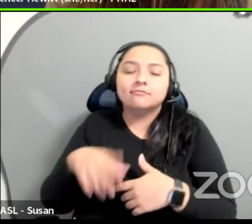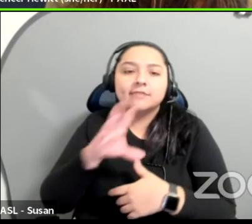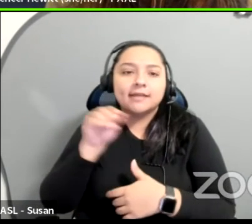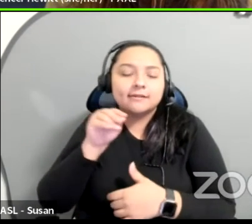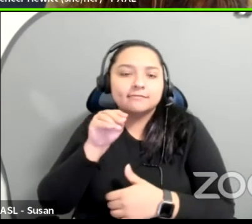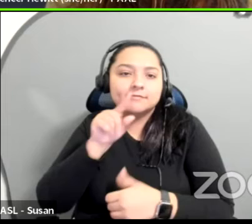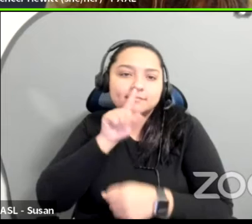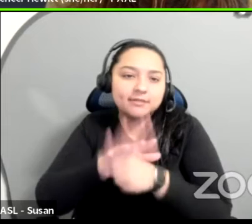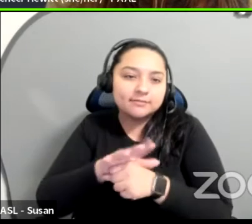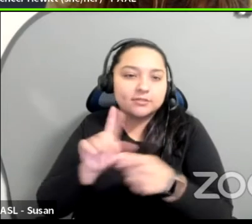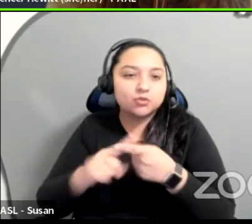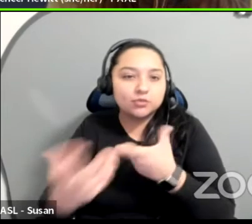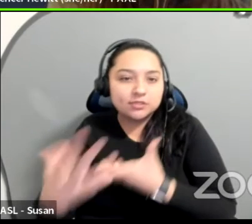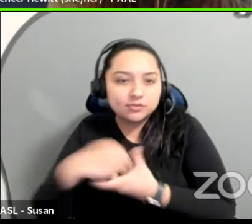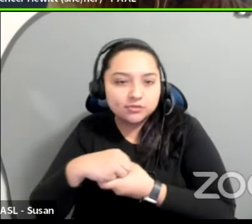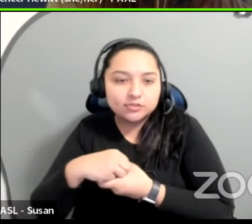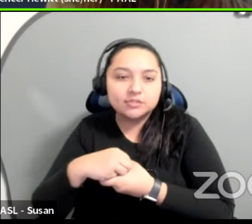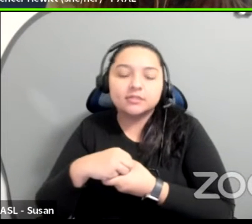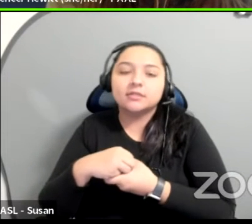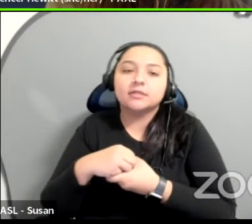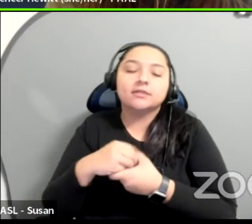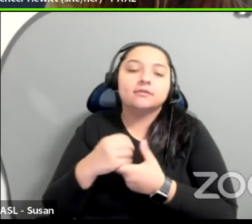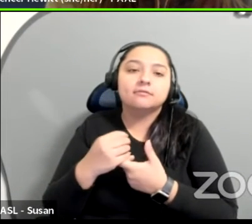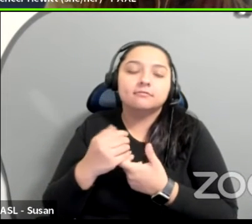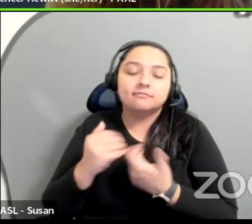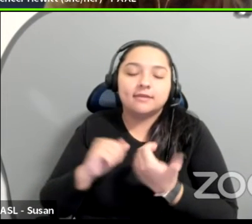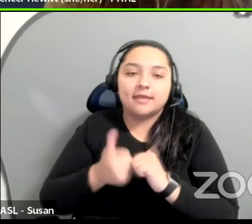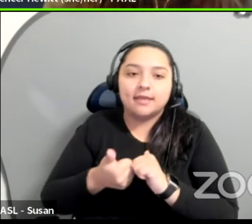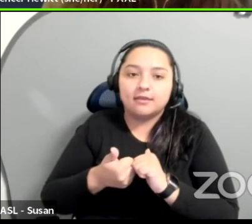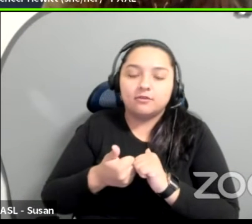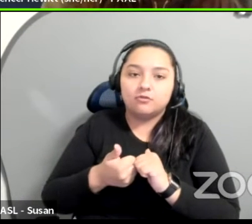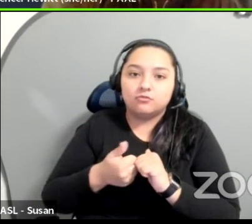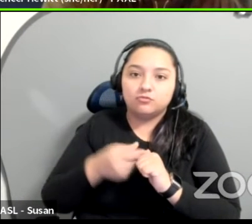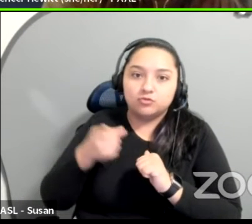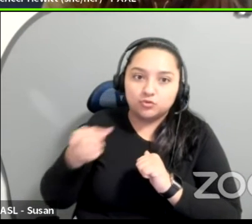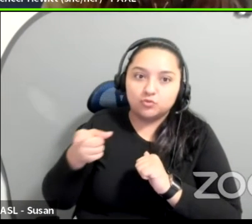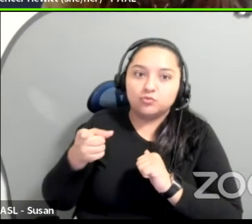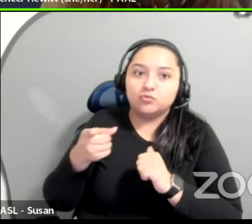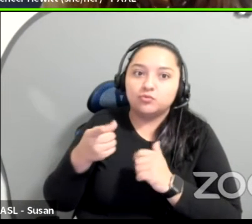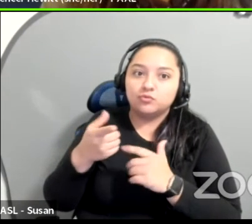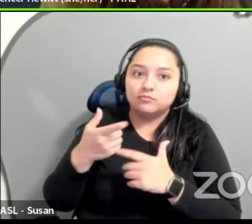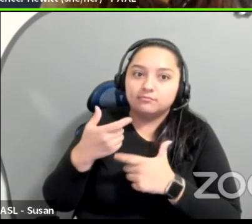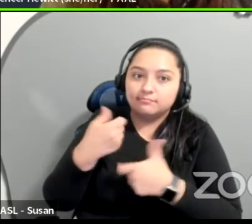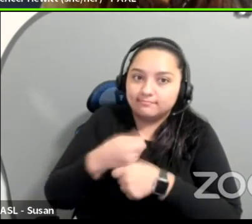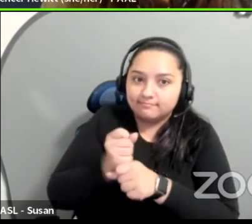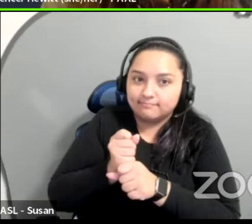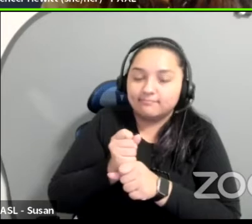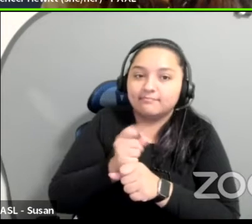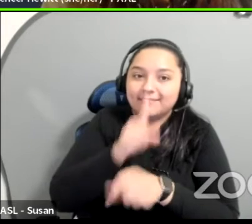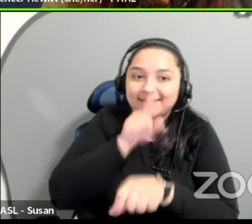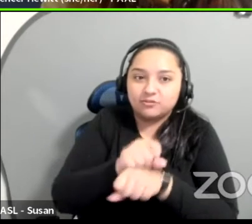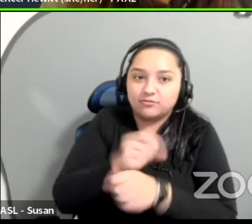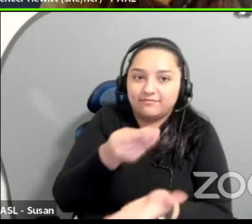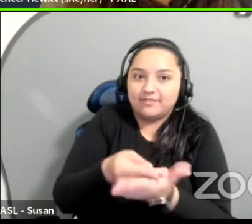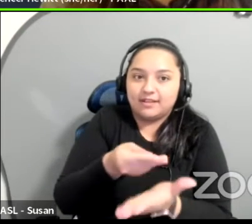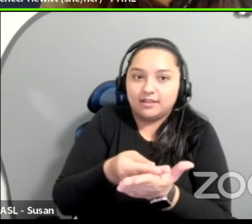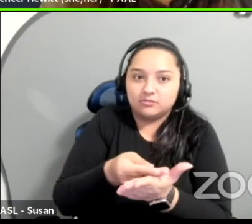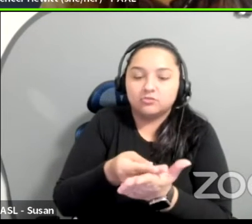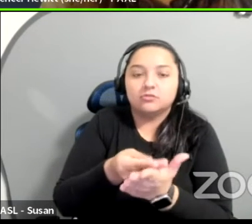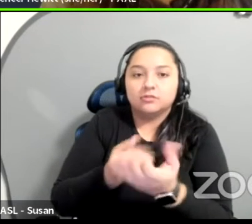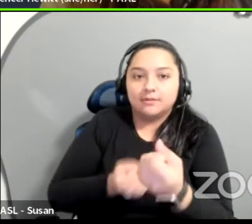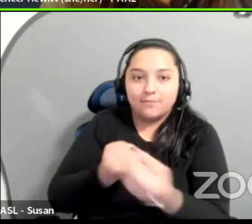inclusion that the playwrights realm has and how creating financial producorial caregiver support is integral